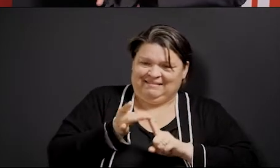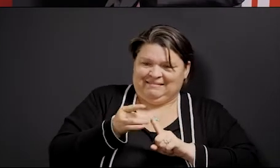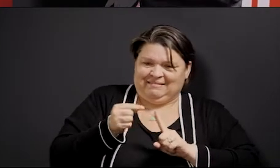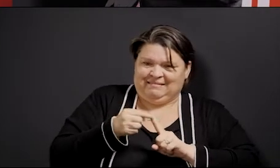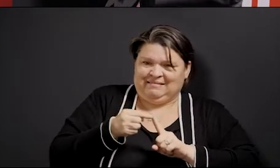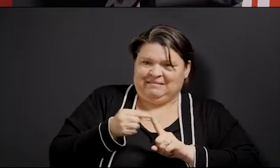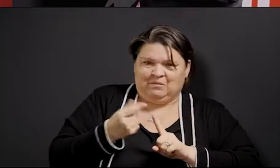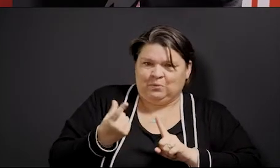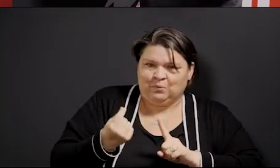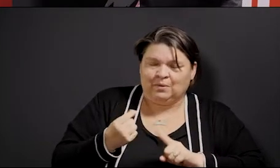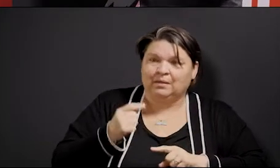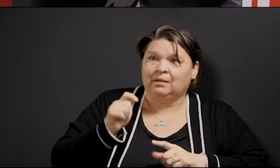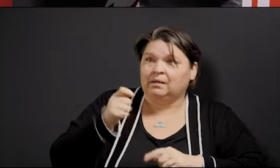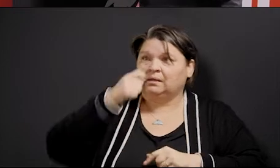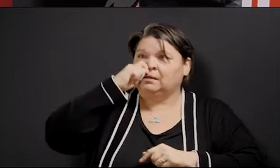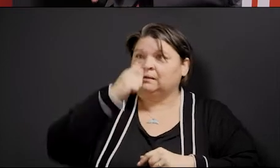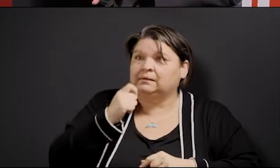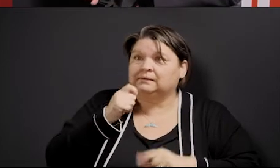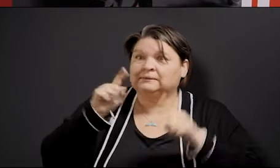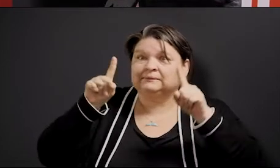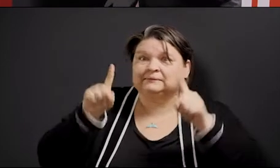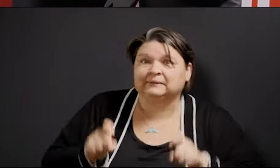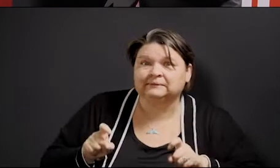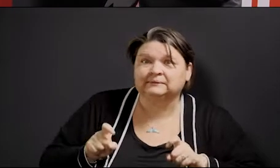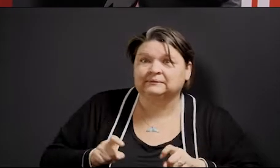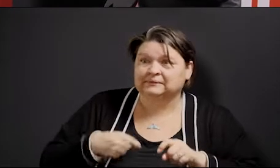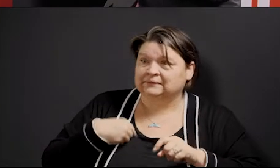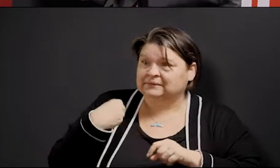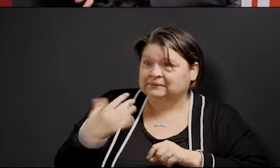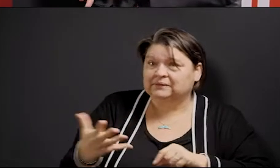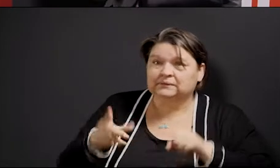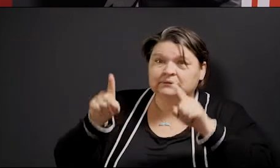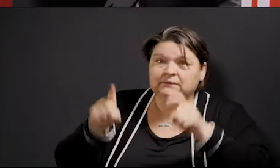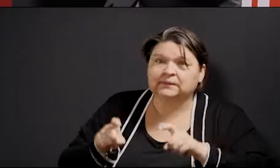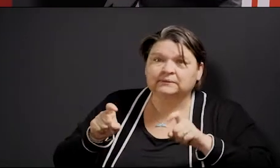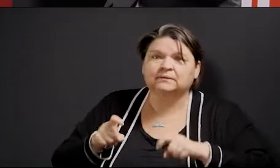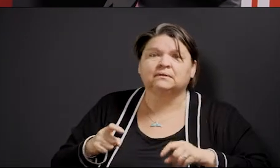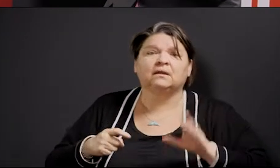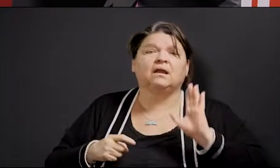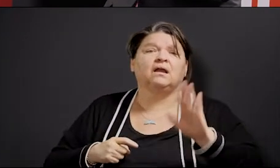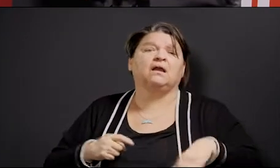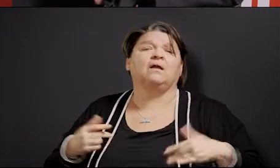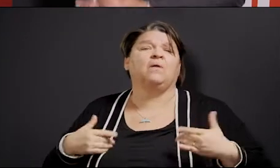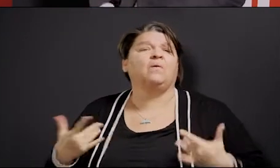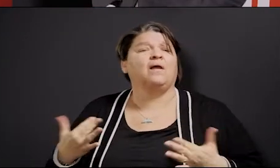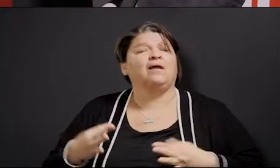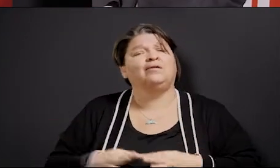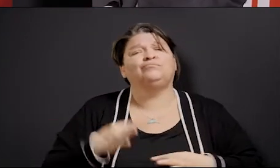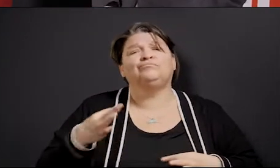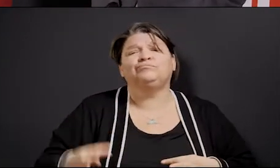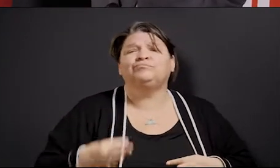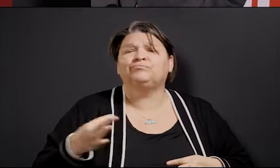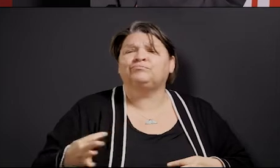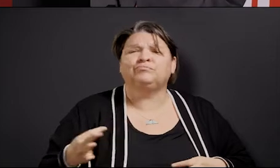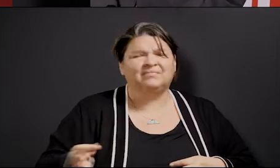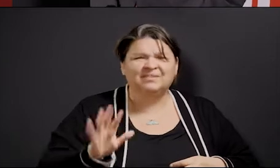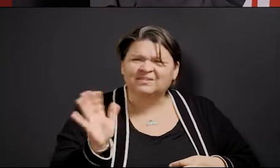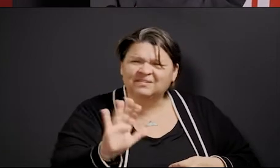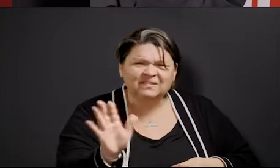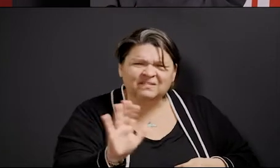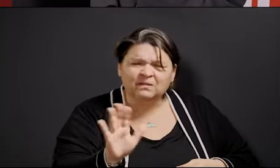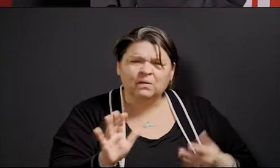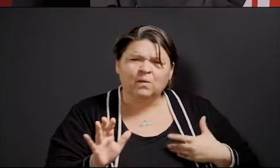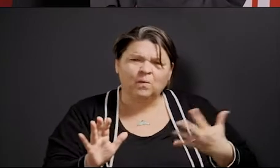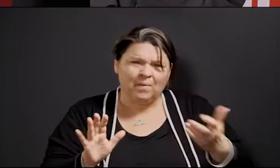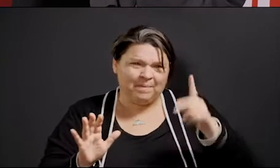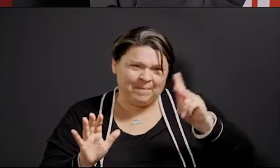need the test can get them, they can get them quickly, they can get them safely, and they can get them in a convenient manner. So a couple of questions in one.